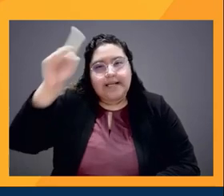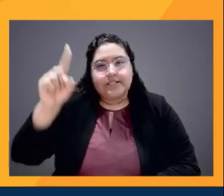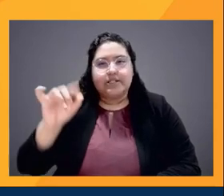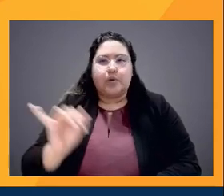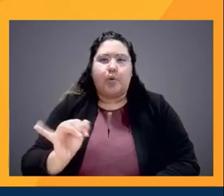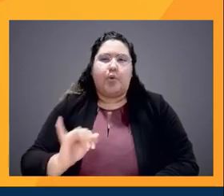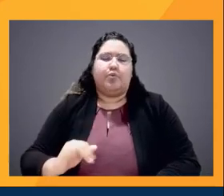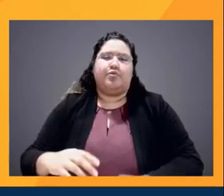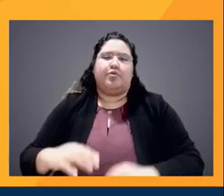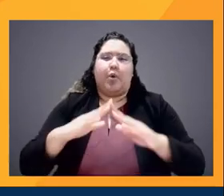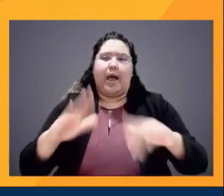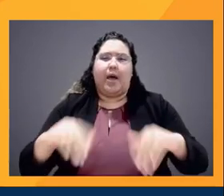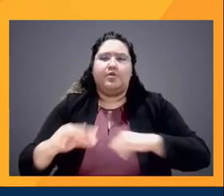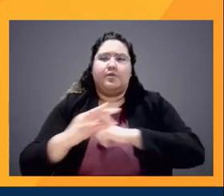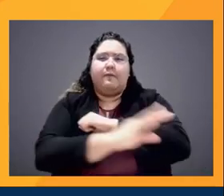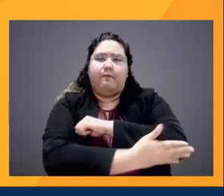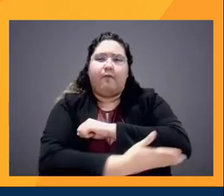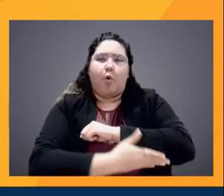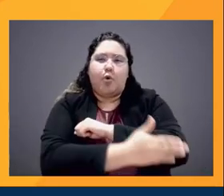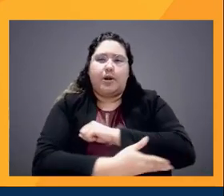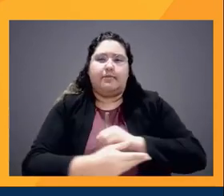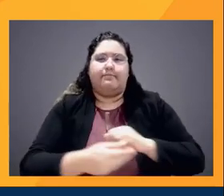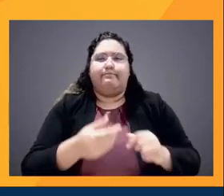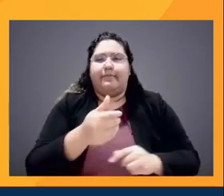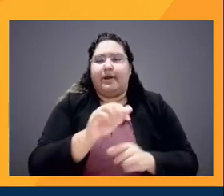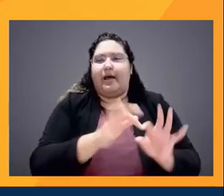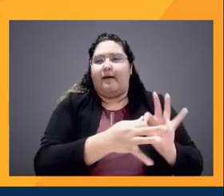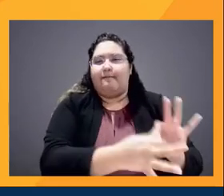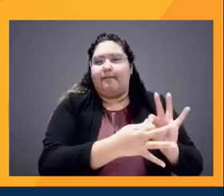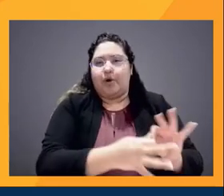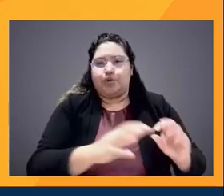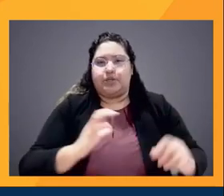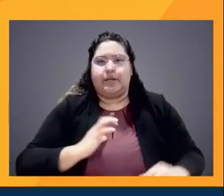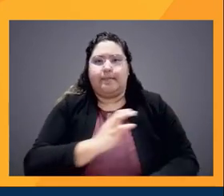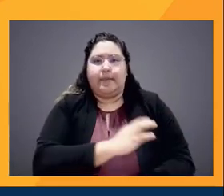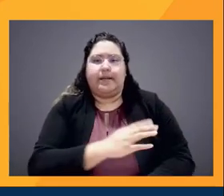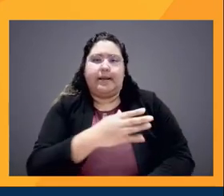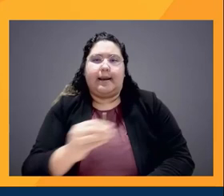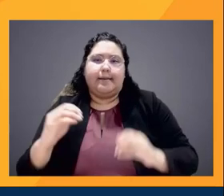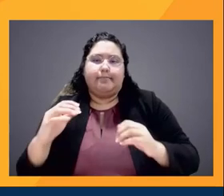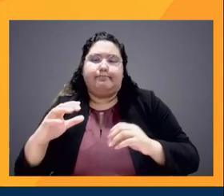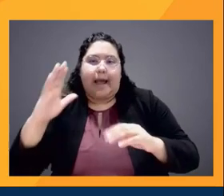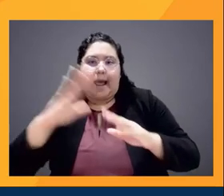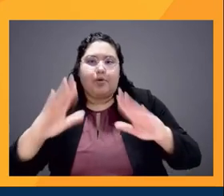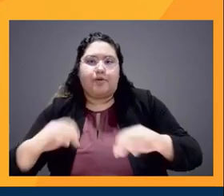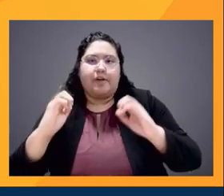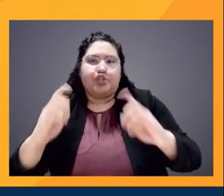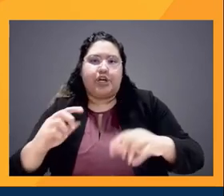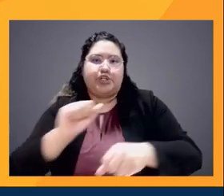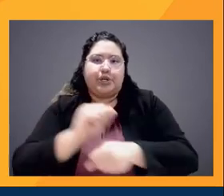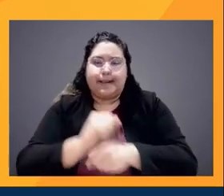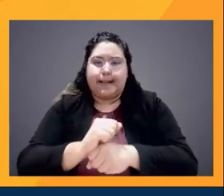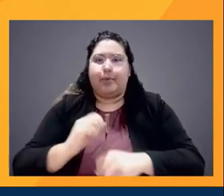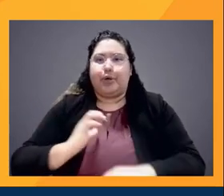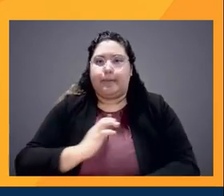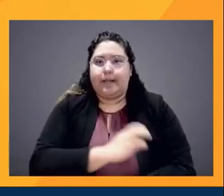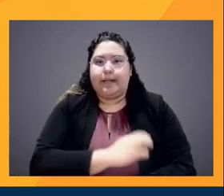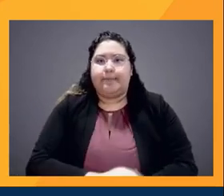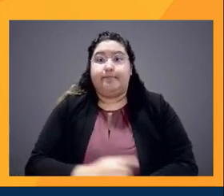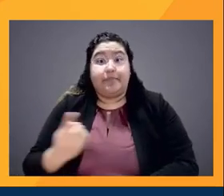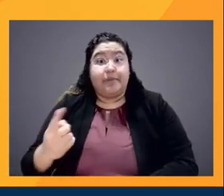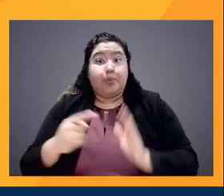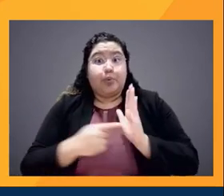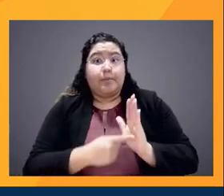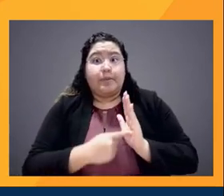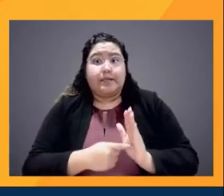and the House Education and Labor Committee. Representative Castro currently serves as chair of the Texas Democratic